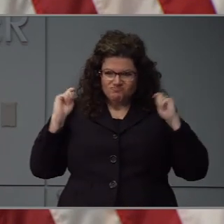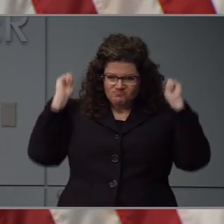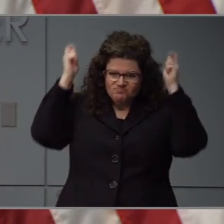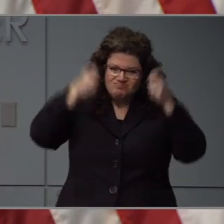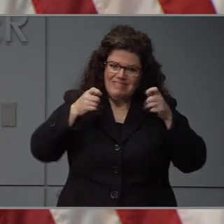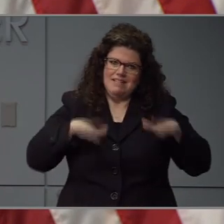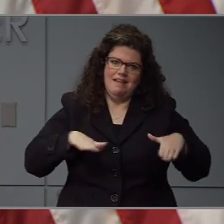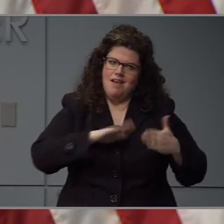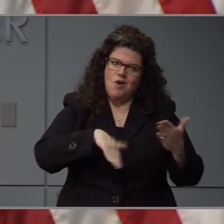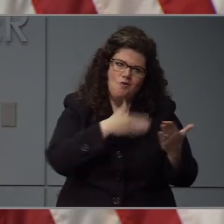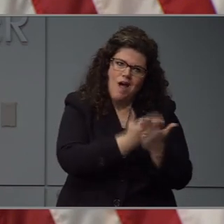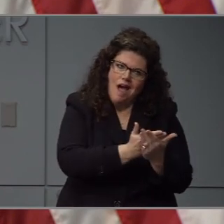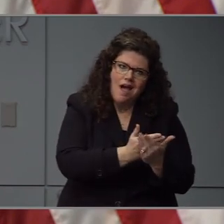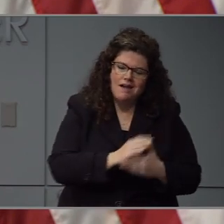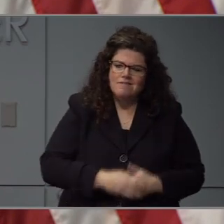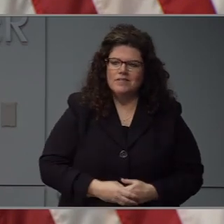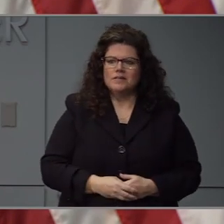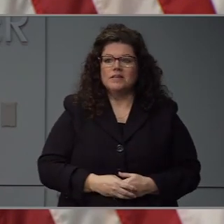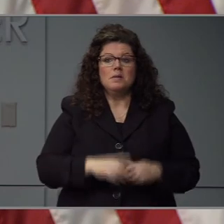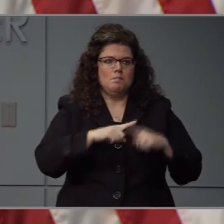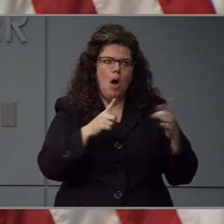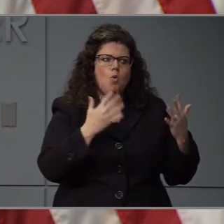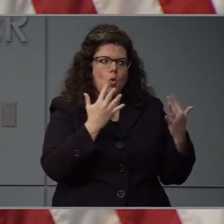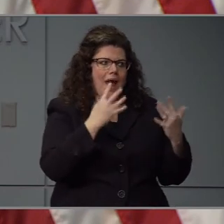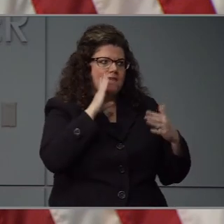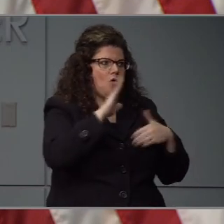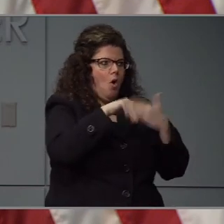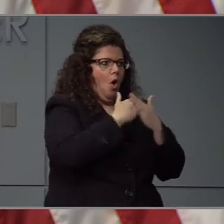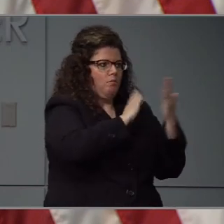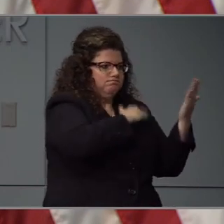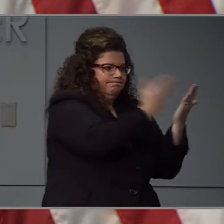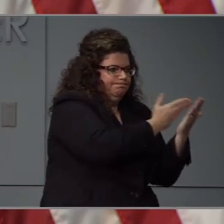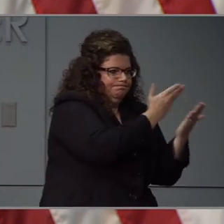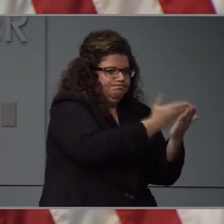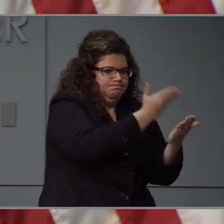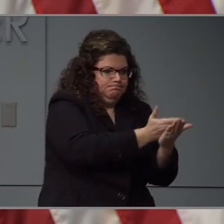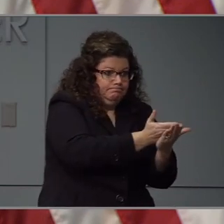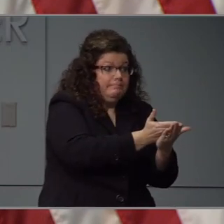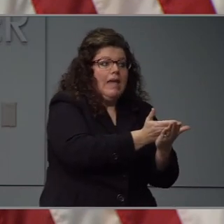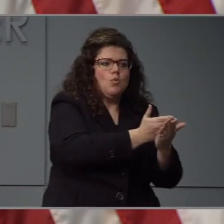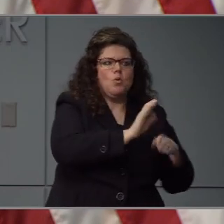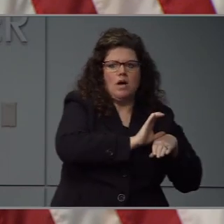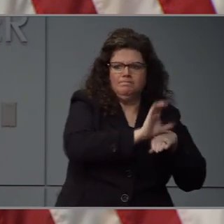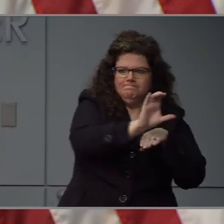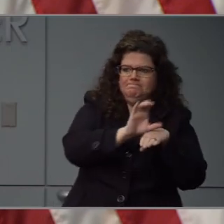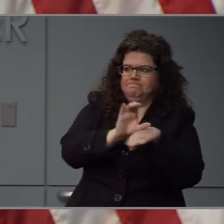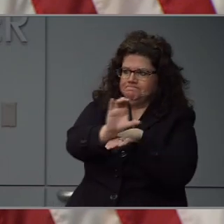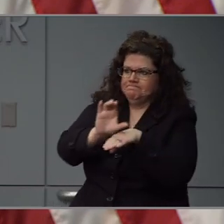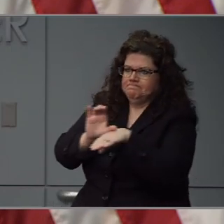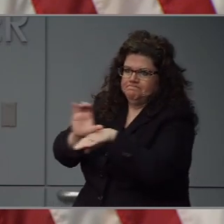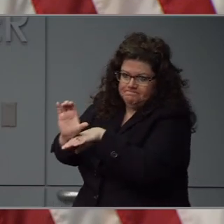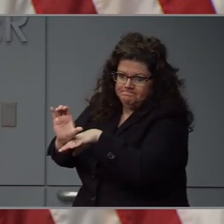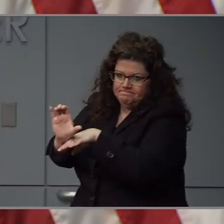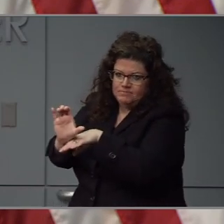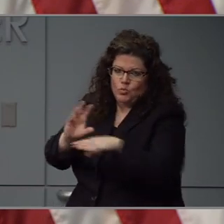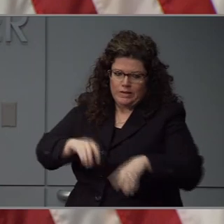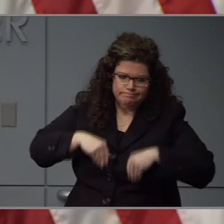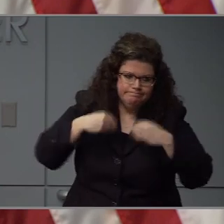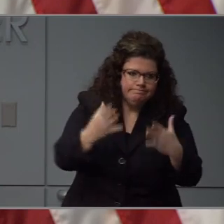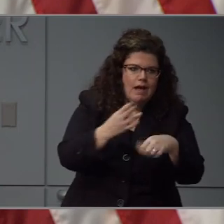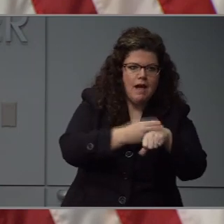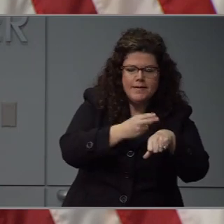shipment has been completely inventoried. We've already pushed out much of that third shipment to hospitals and medical providers.